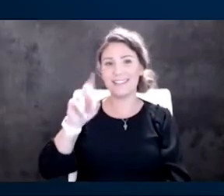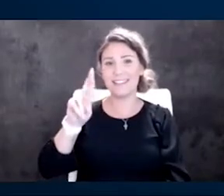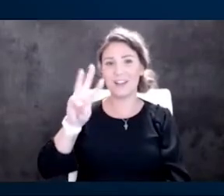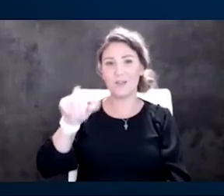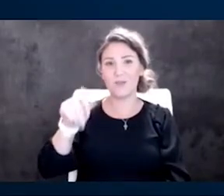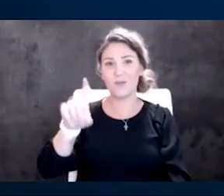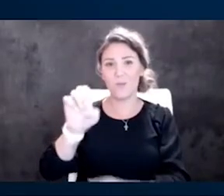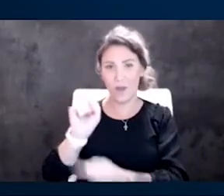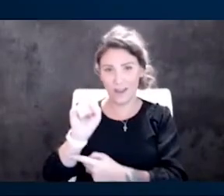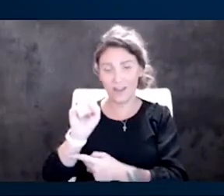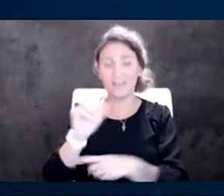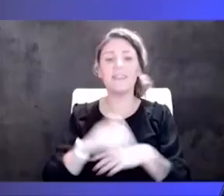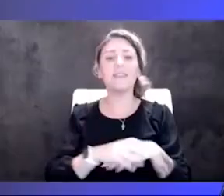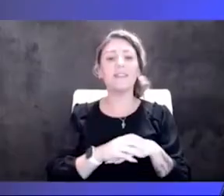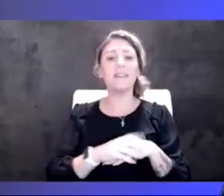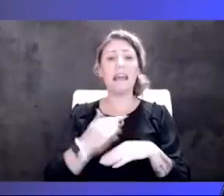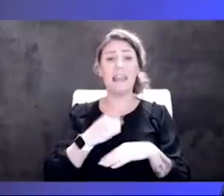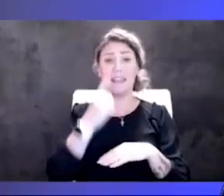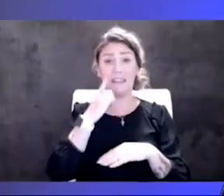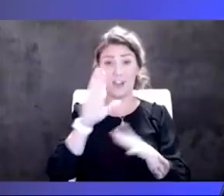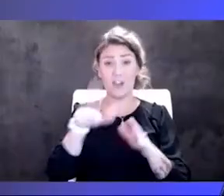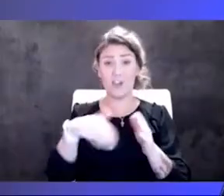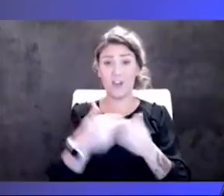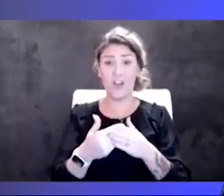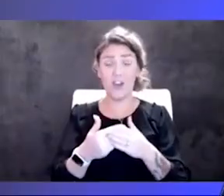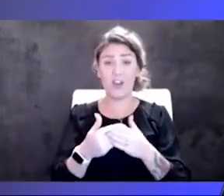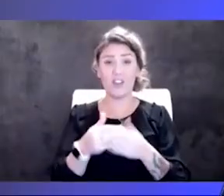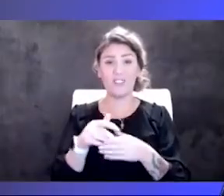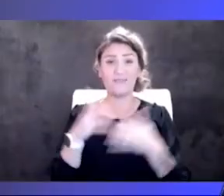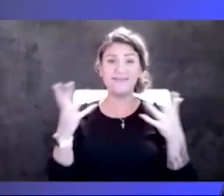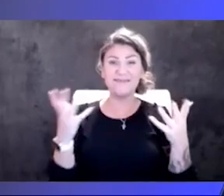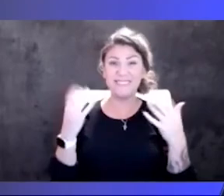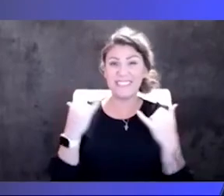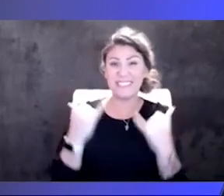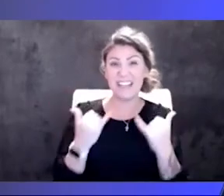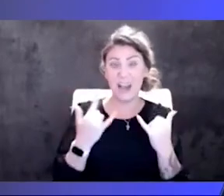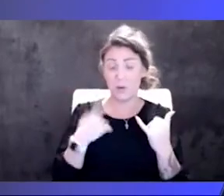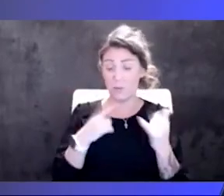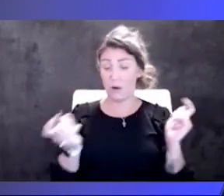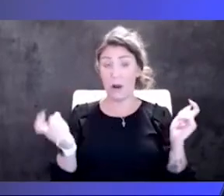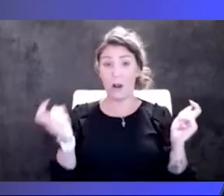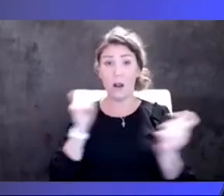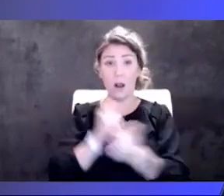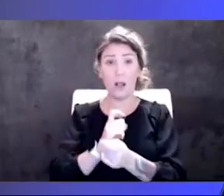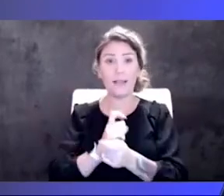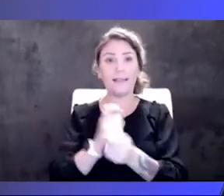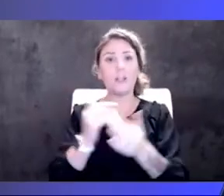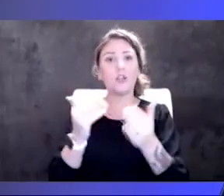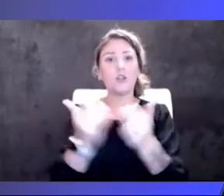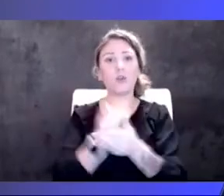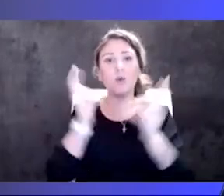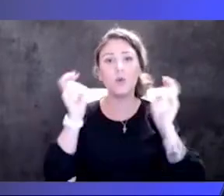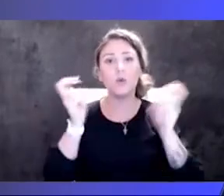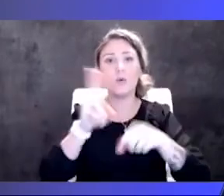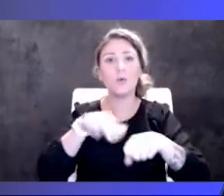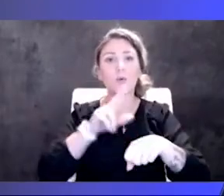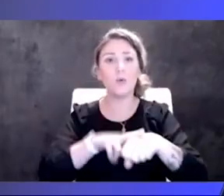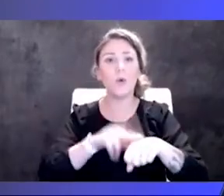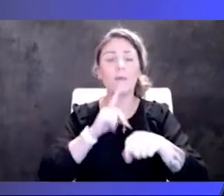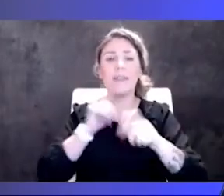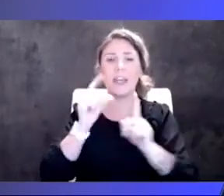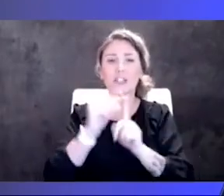I think that we are all in a space where we are adapting to what will be a new normal. I know that that's a term that has been used often.